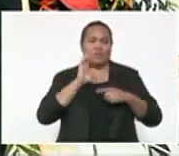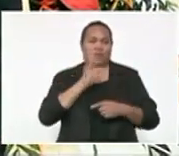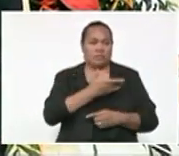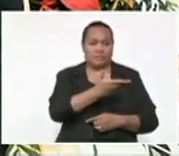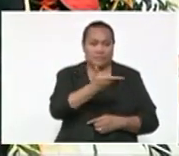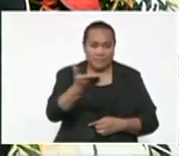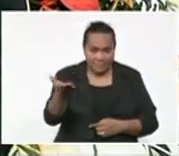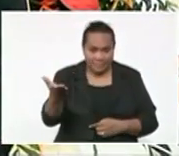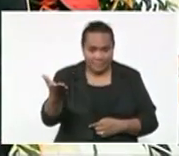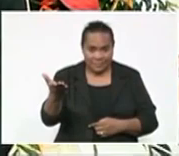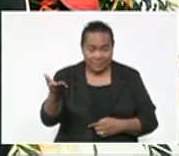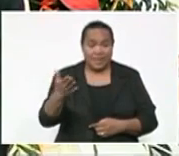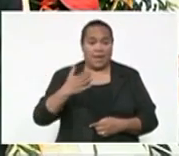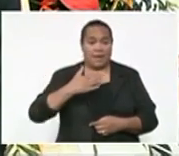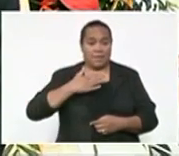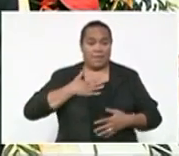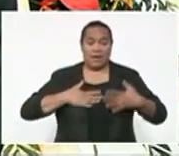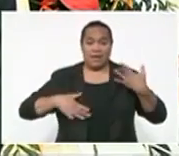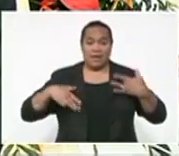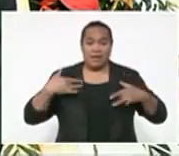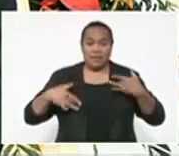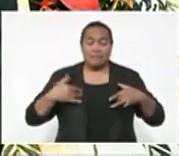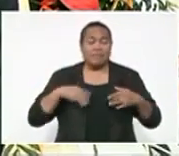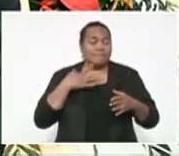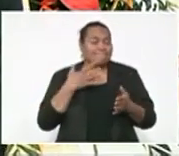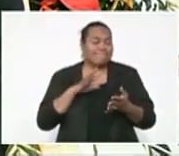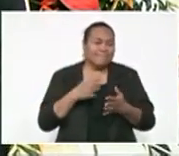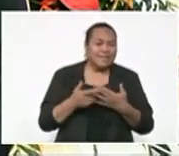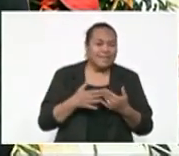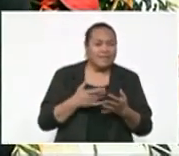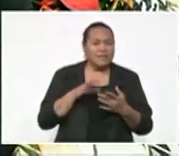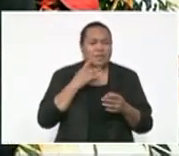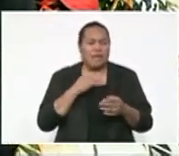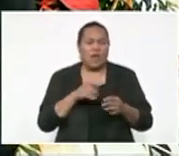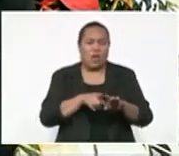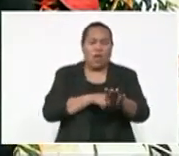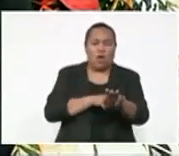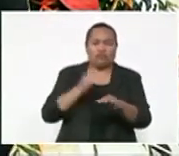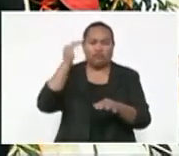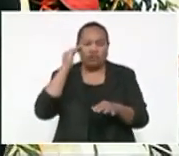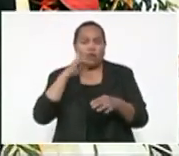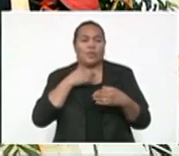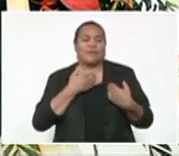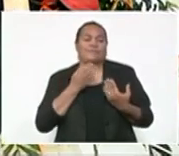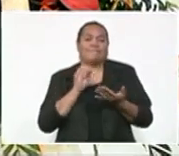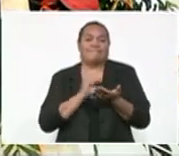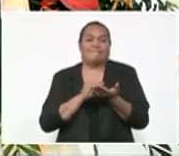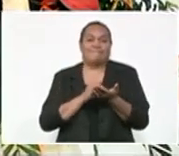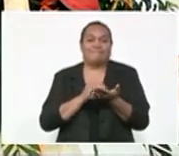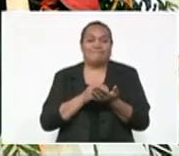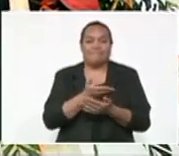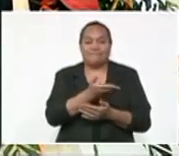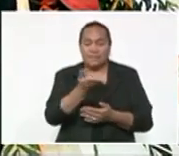that my whole life, whether it be long or short, shall be devoted to your service